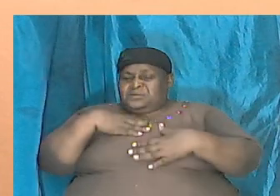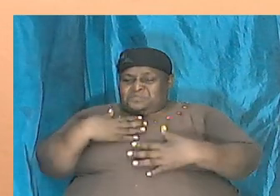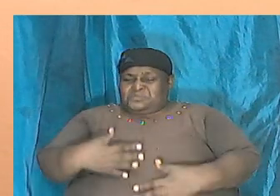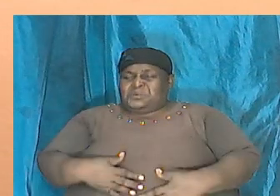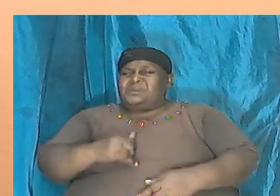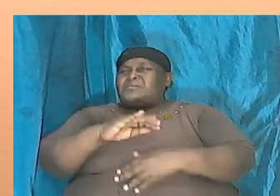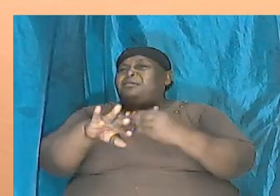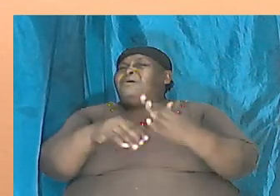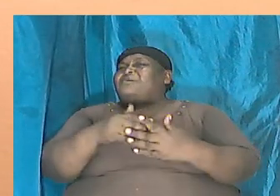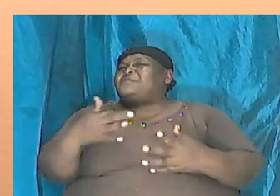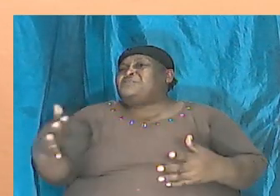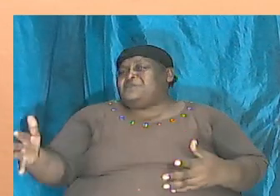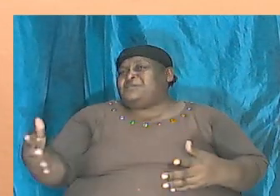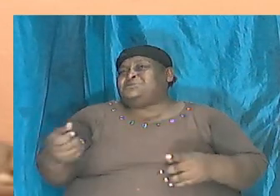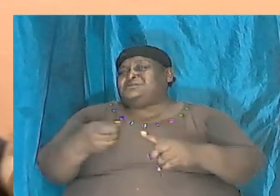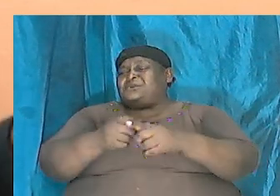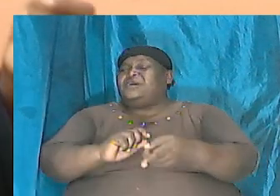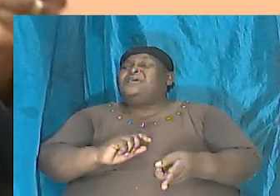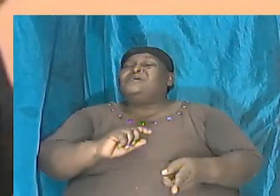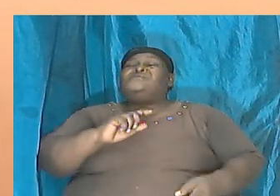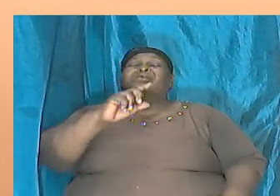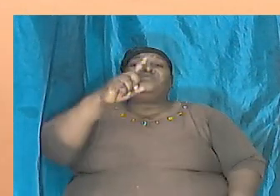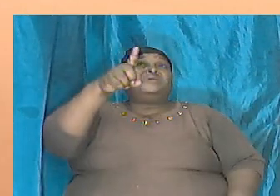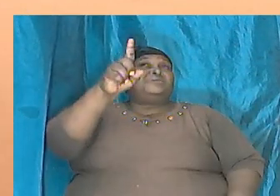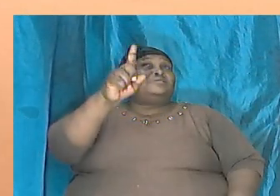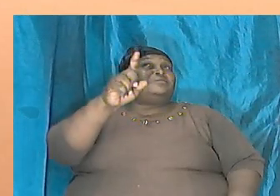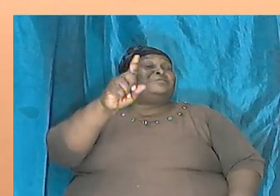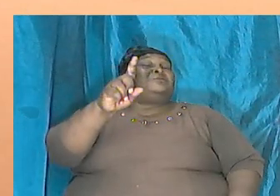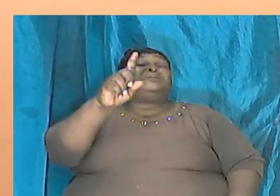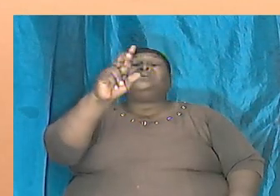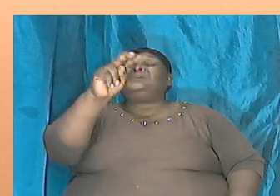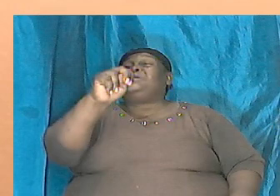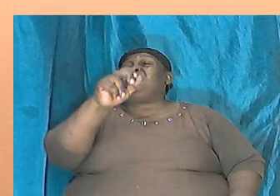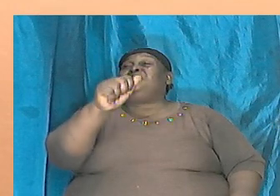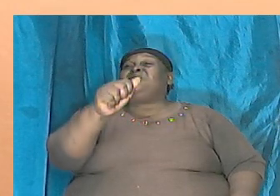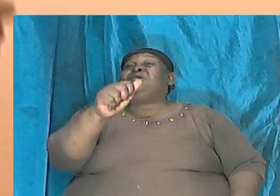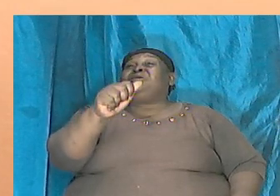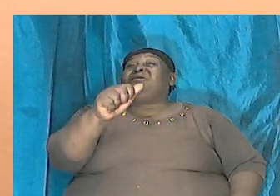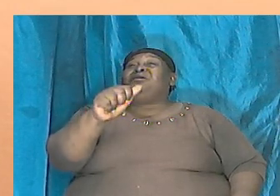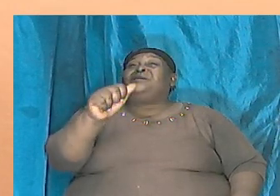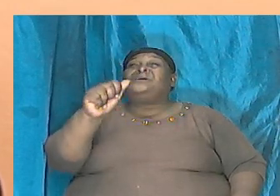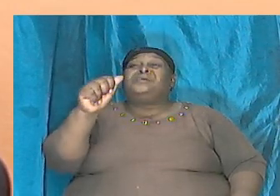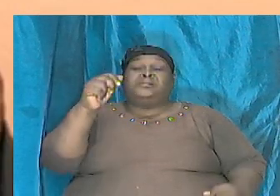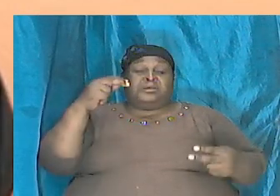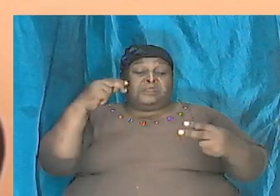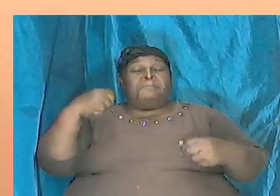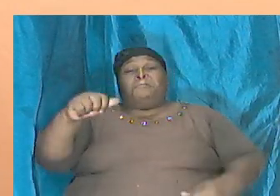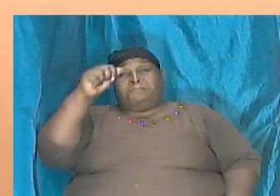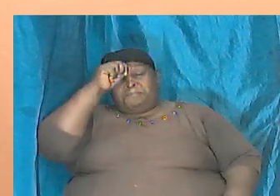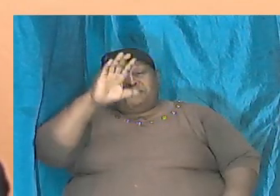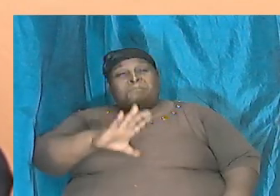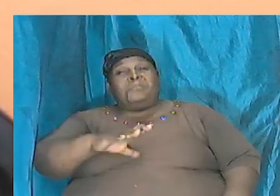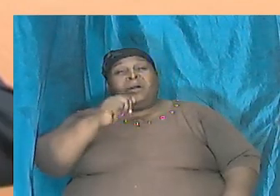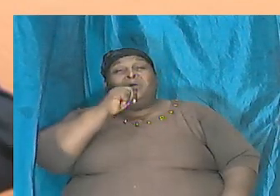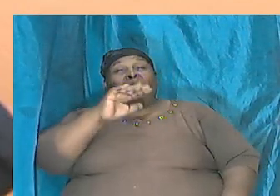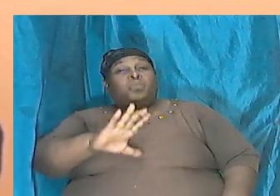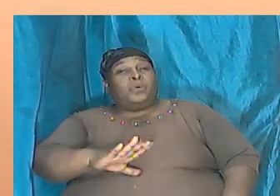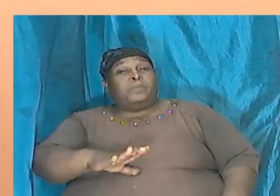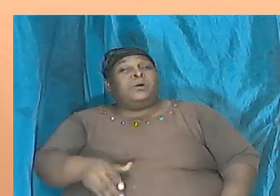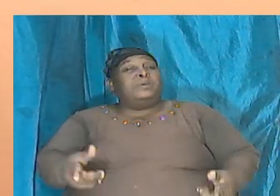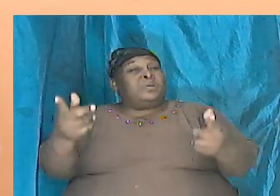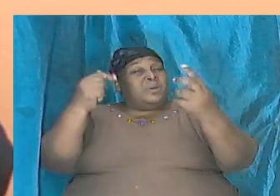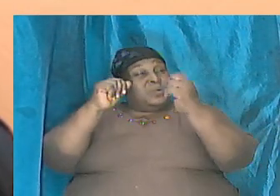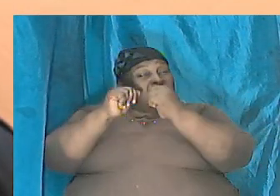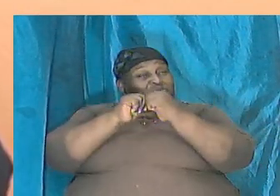it is from the DNA, from the chromosomes of the man and the woman when they come together and that